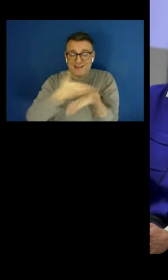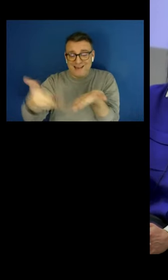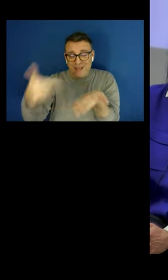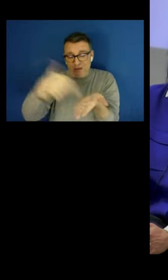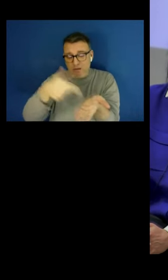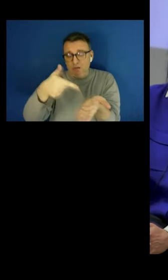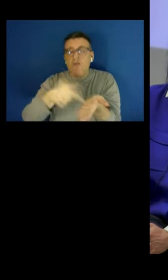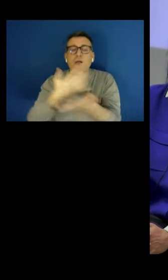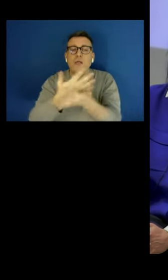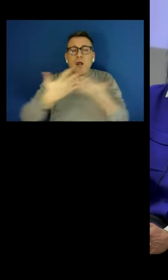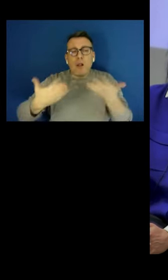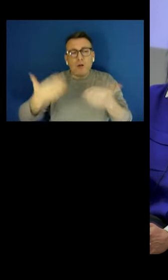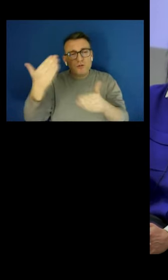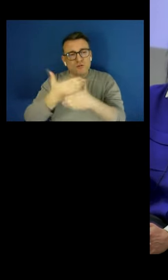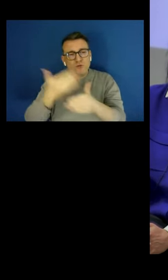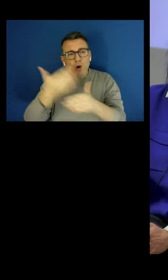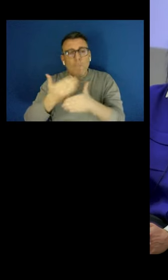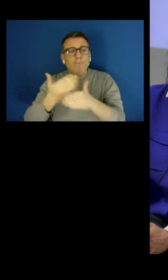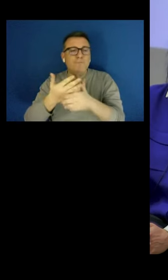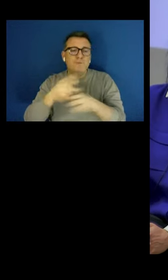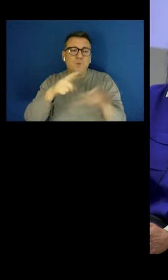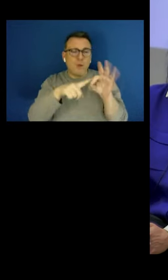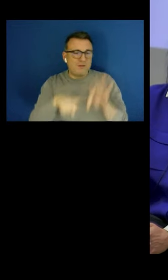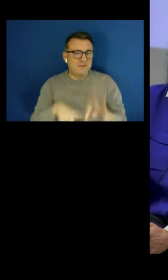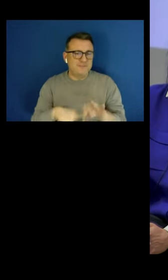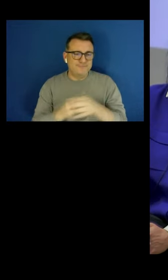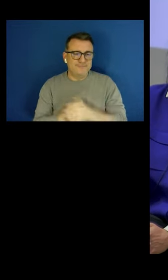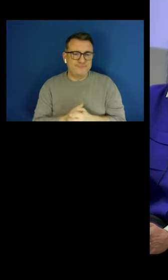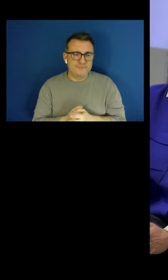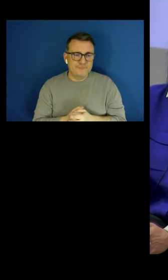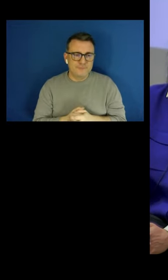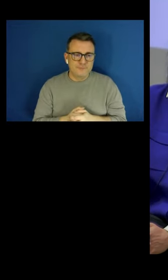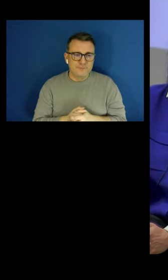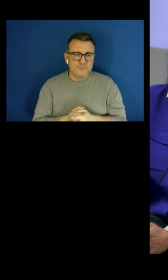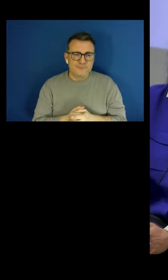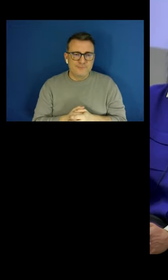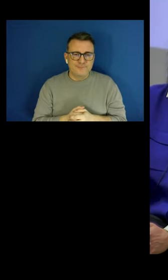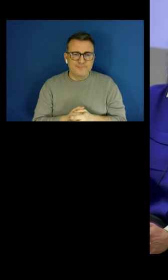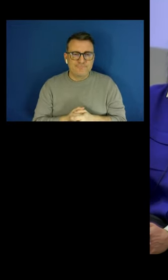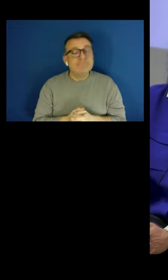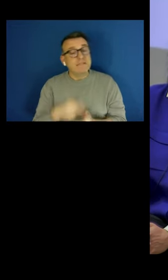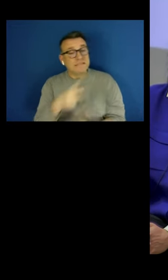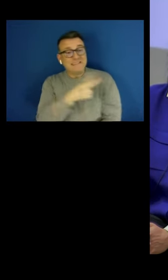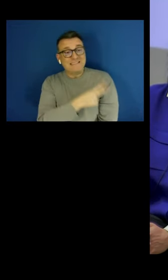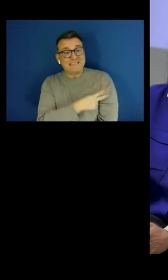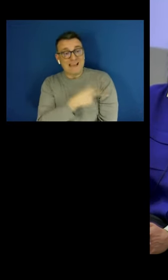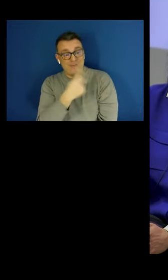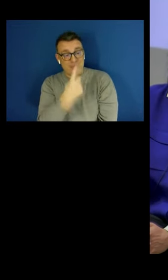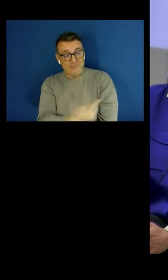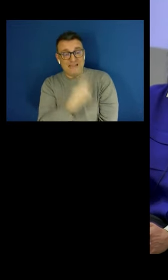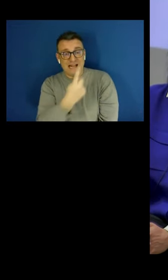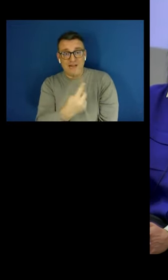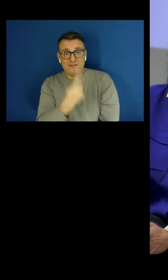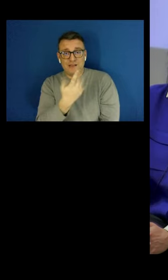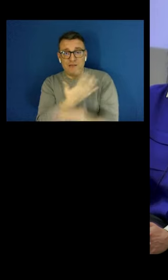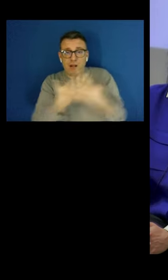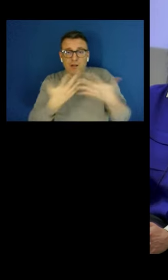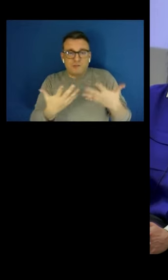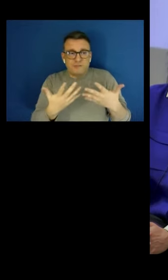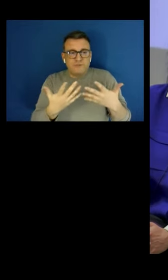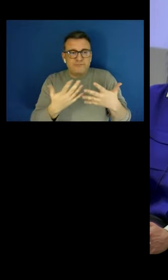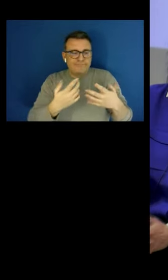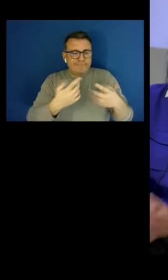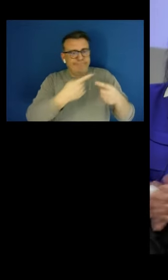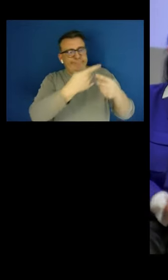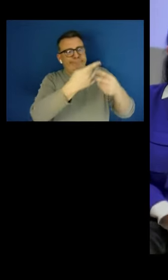jobs that are of poor quality, and that workers in those jobs are subject to these cluster disadvantages, so they can be